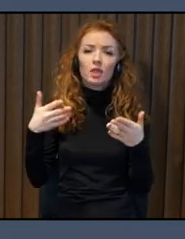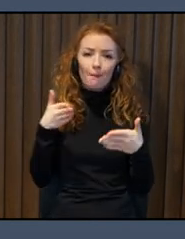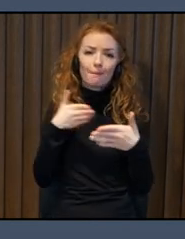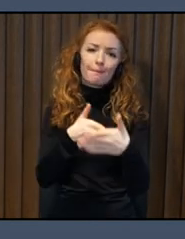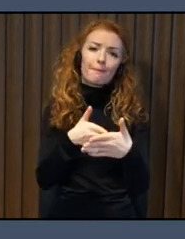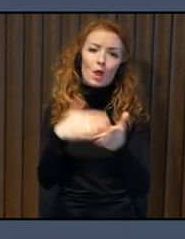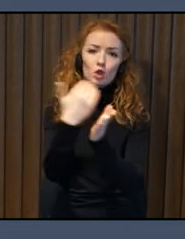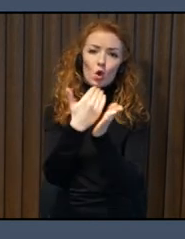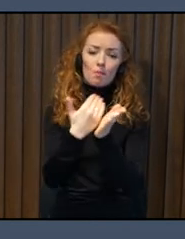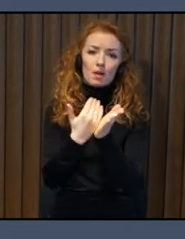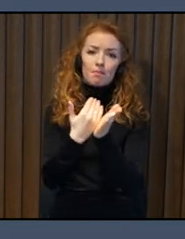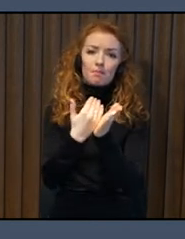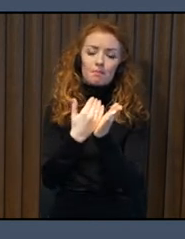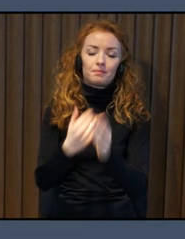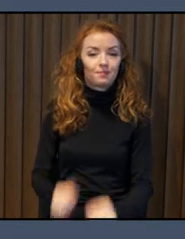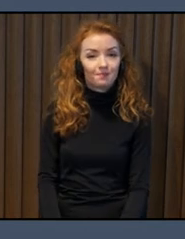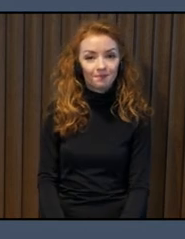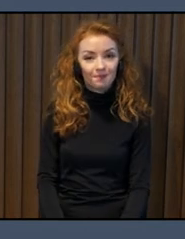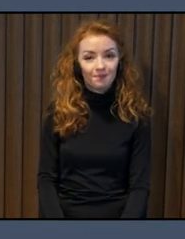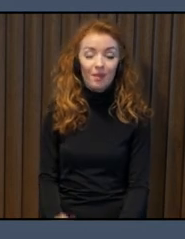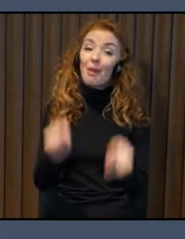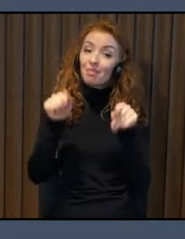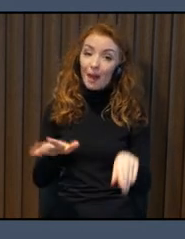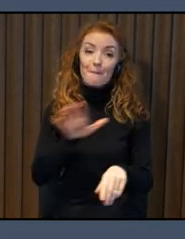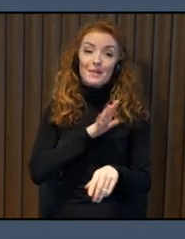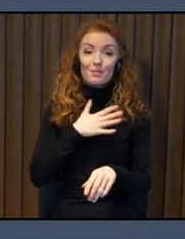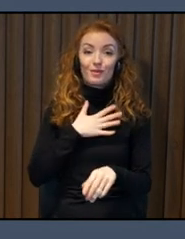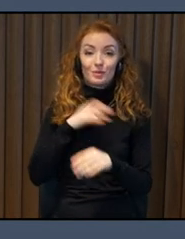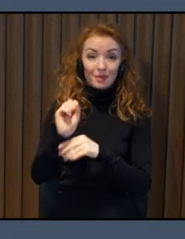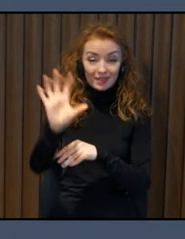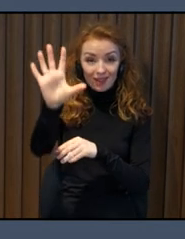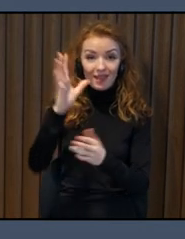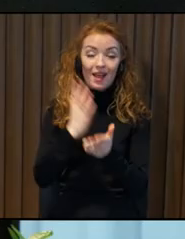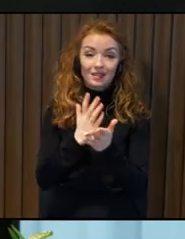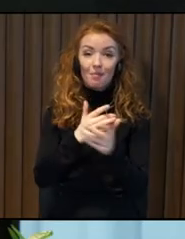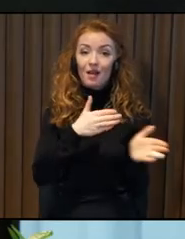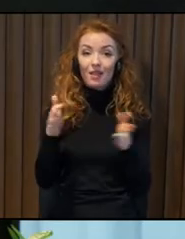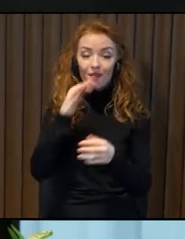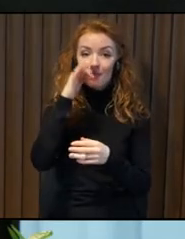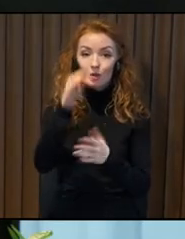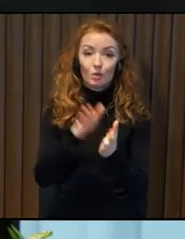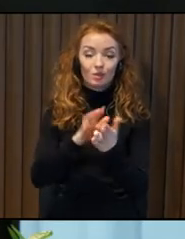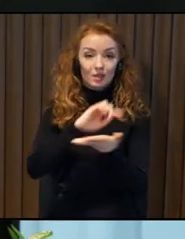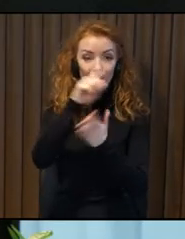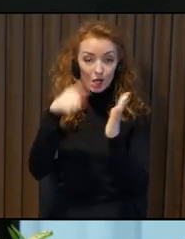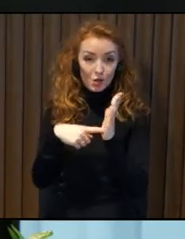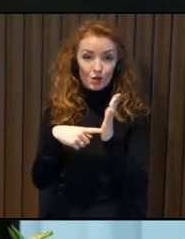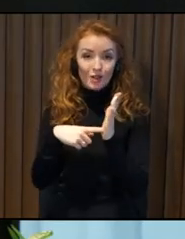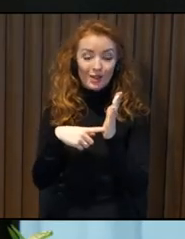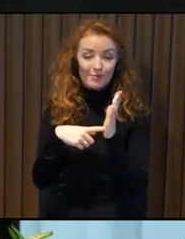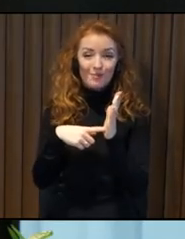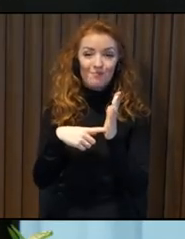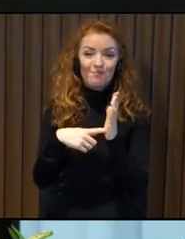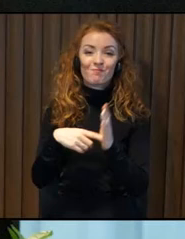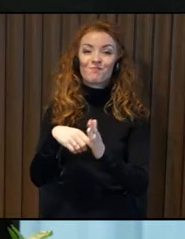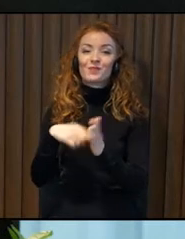Okay, that was our presentation. We are ready for questions. Well, thank you very much. But can I quickly